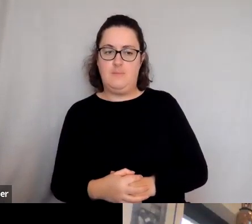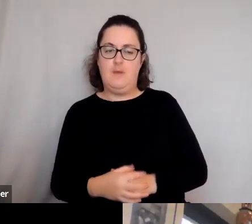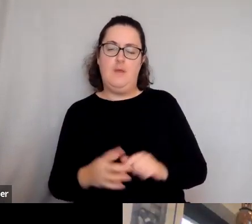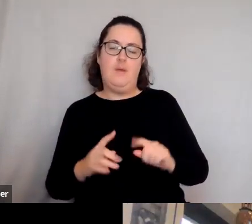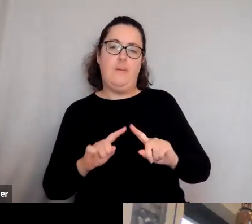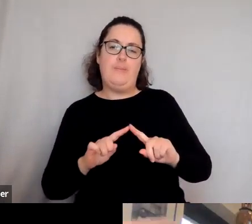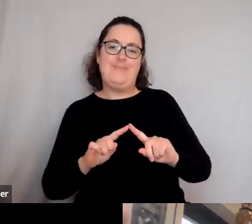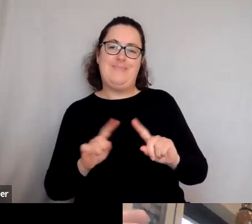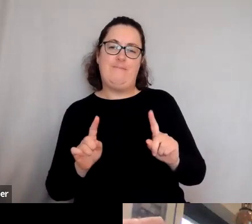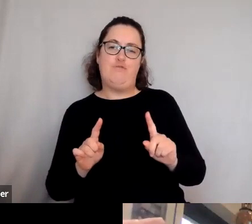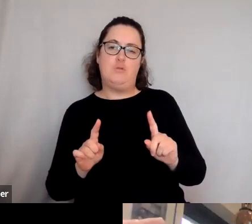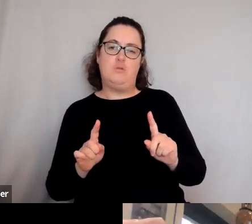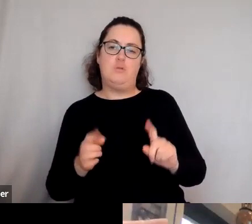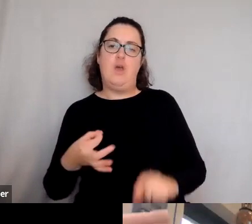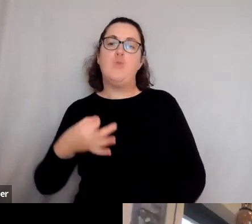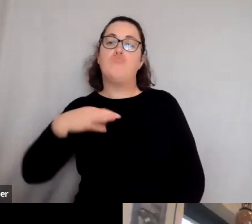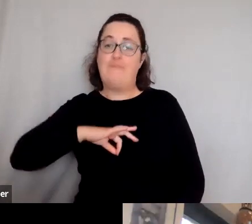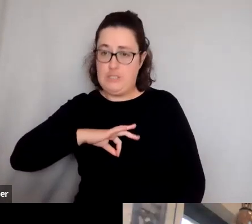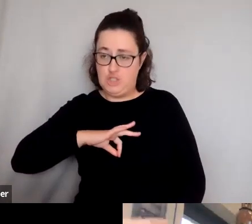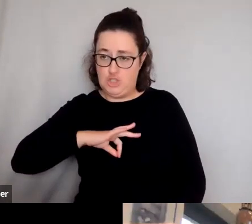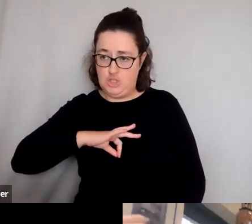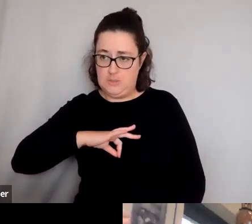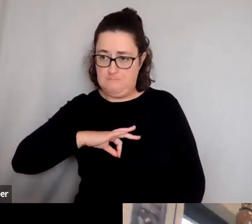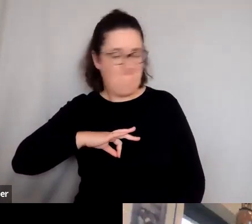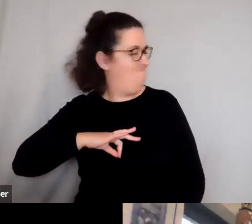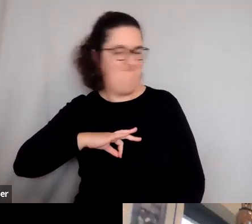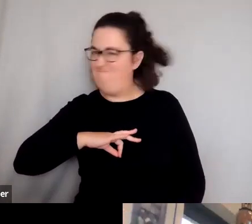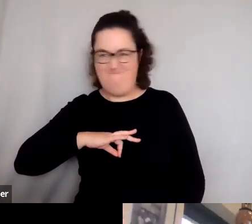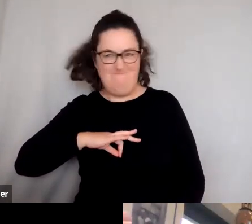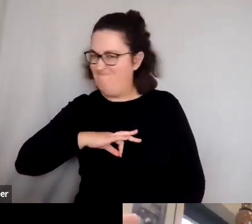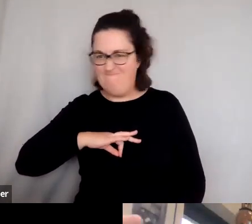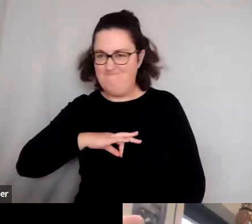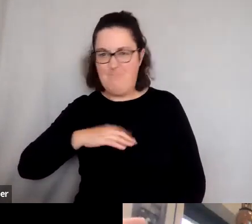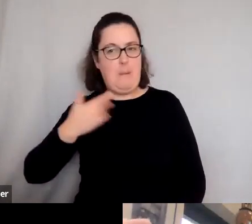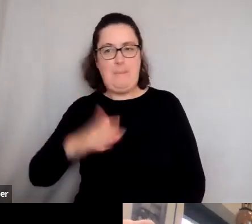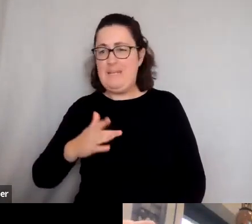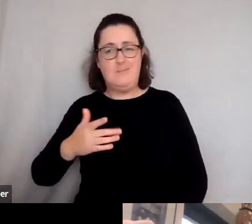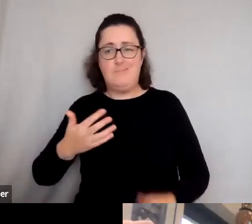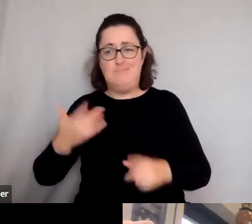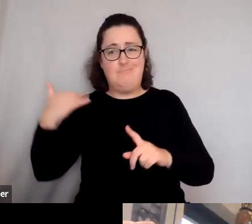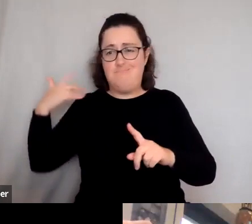sorts of privilege, they, you know, that's been discussed forever.